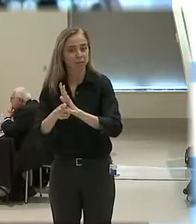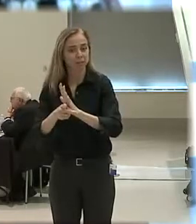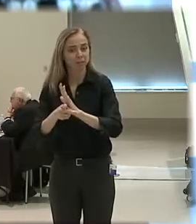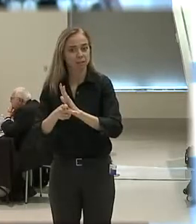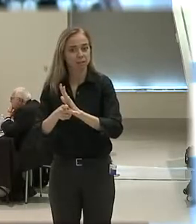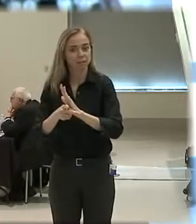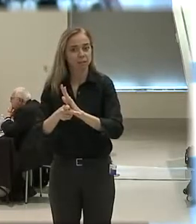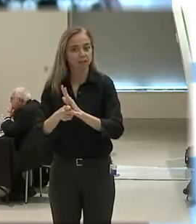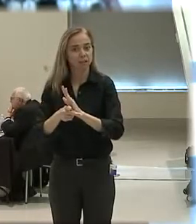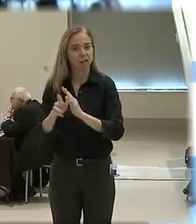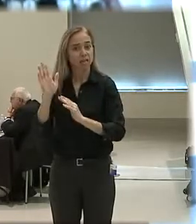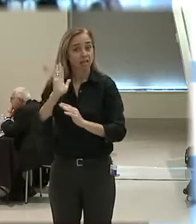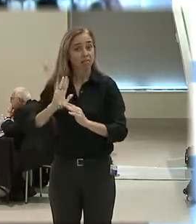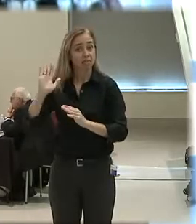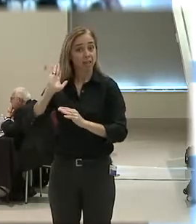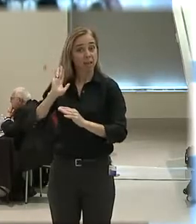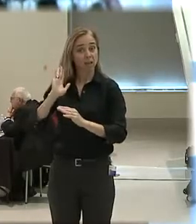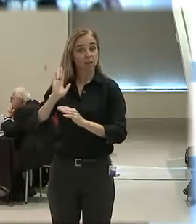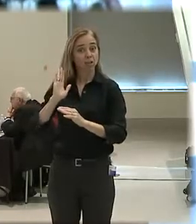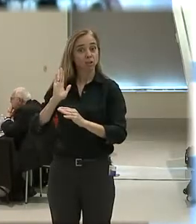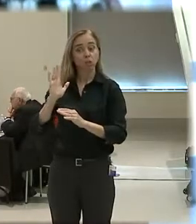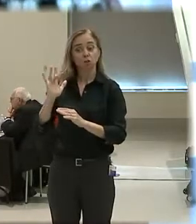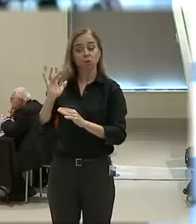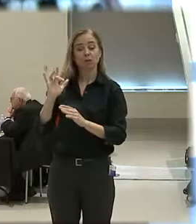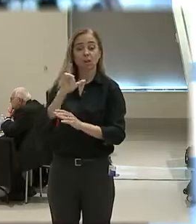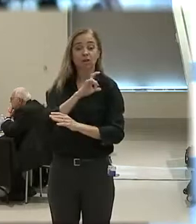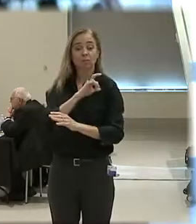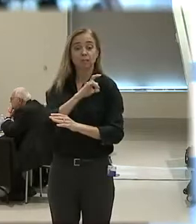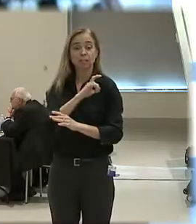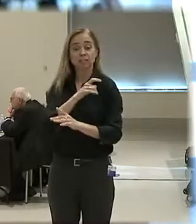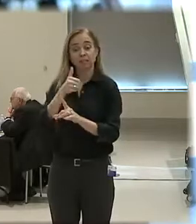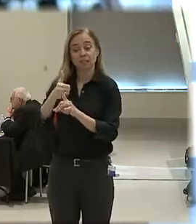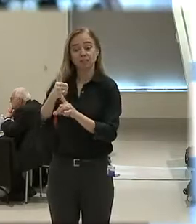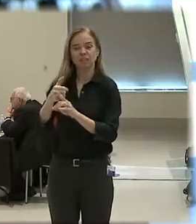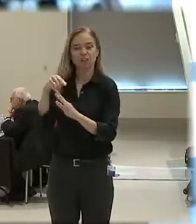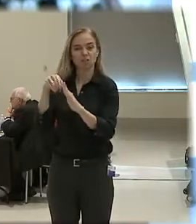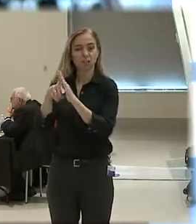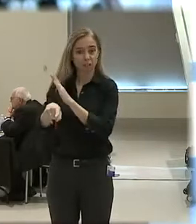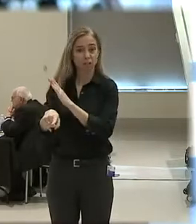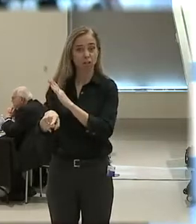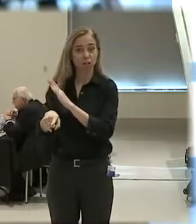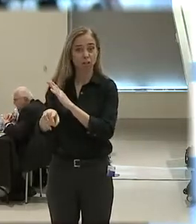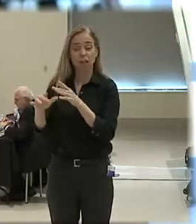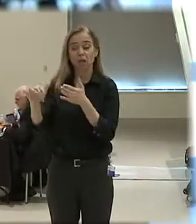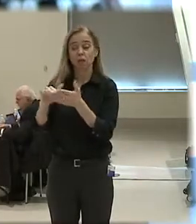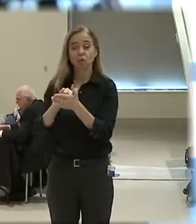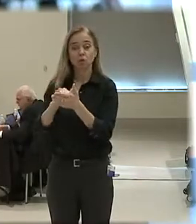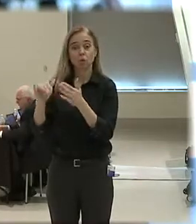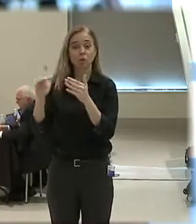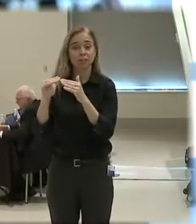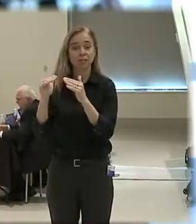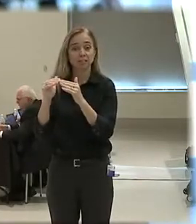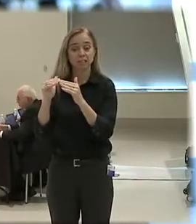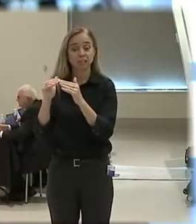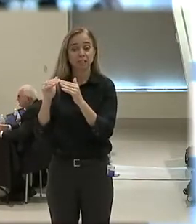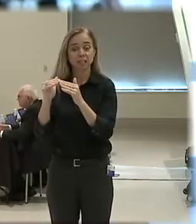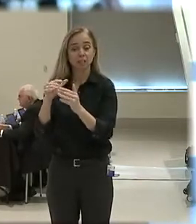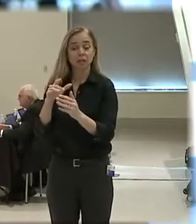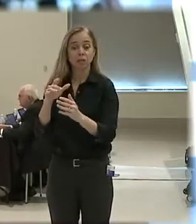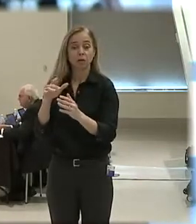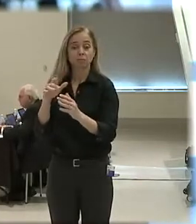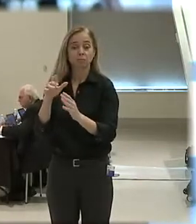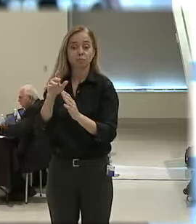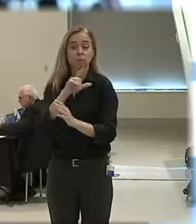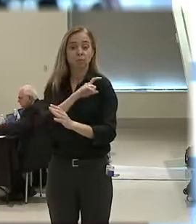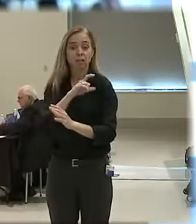and that was a time, I might add, when 25 police officers were killed and the New York City police maybe killed a hundred citizens.